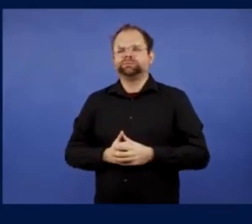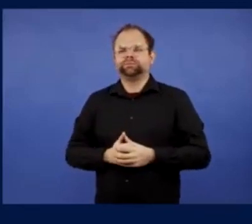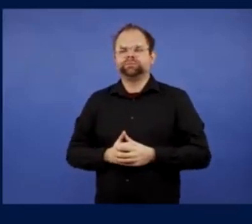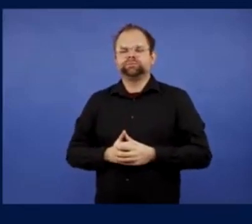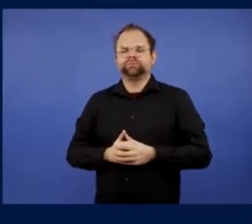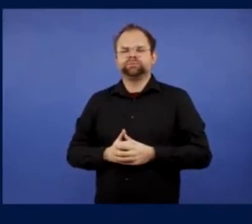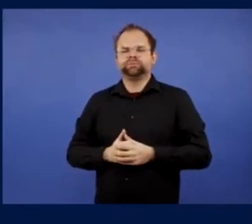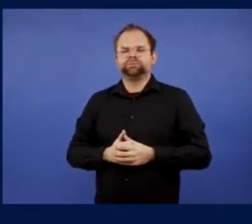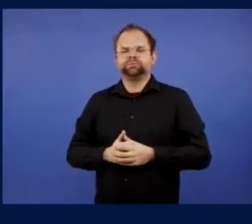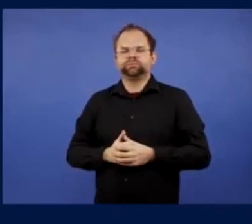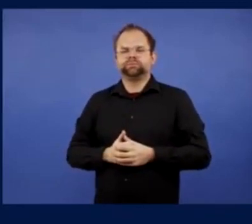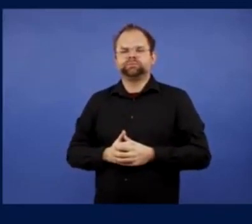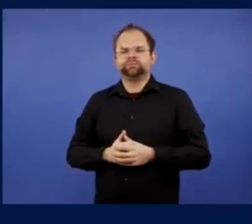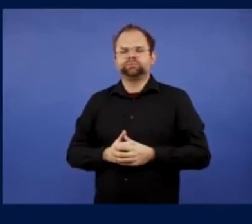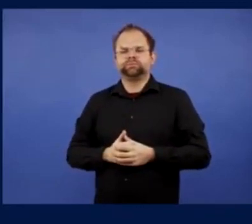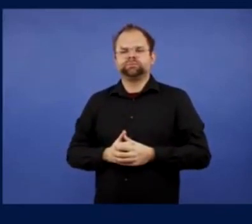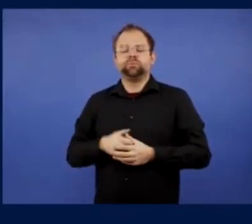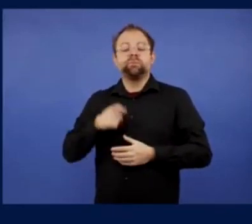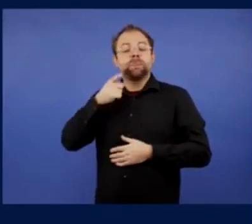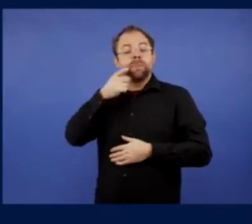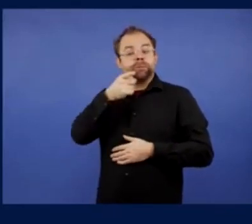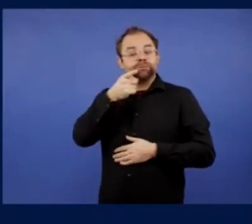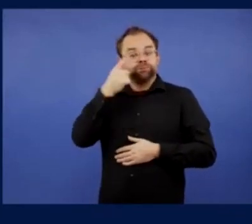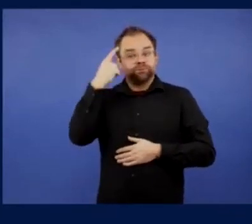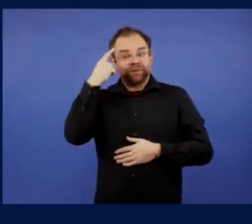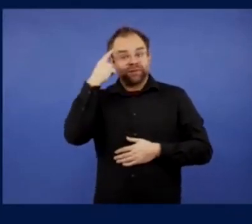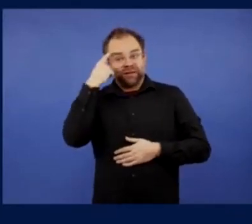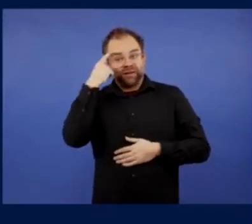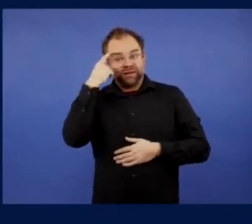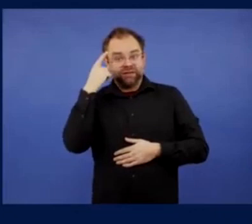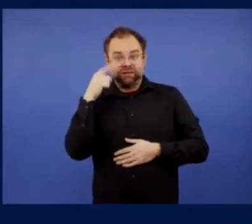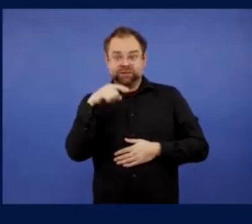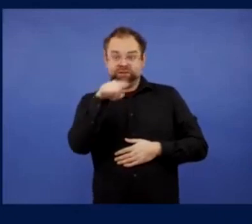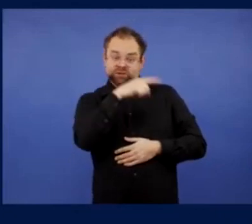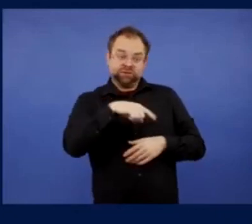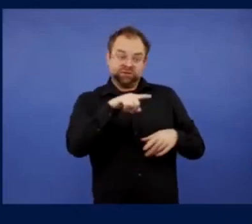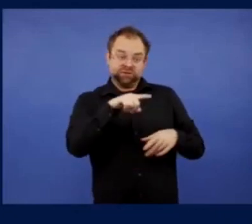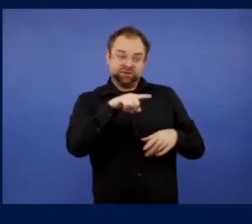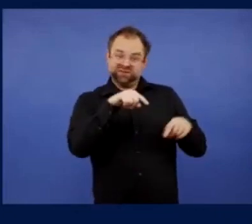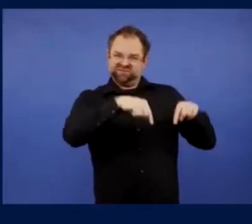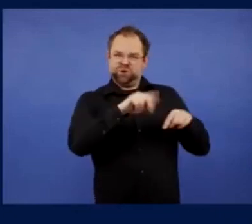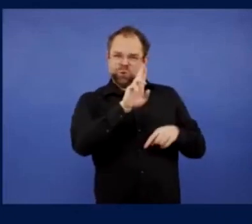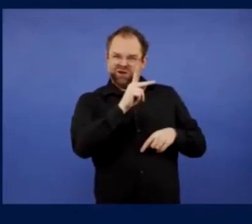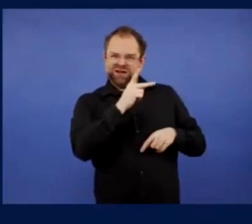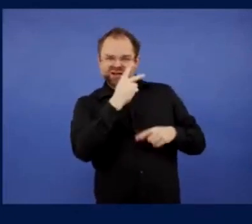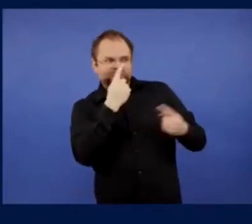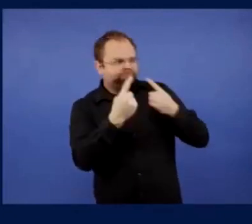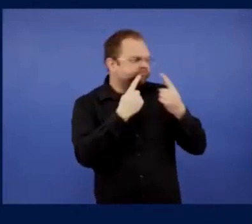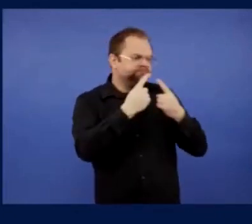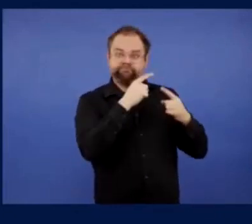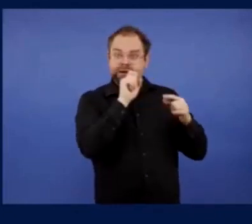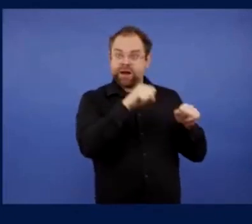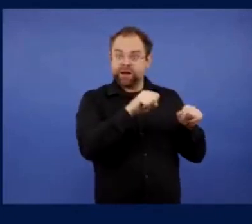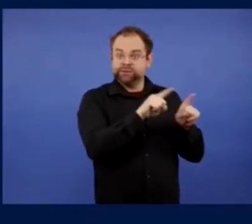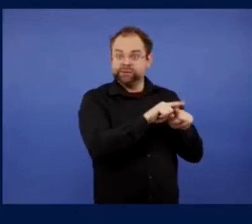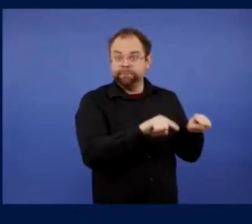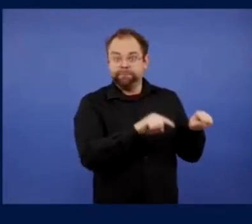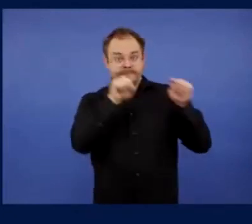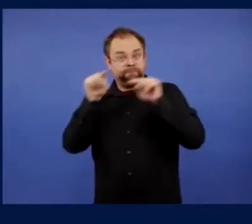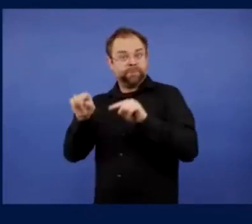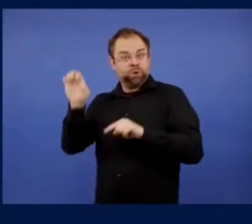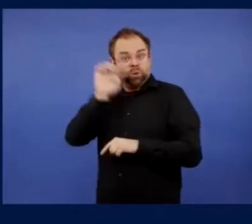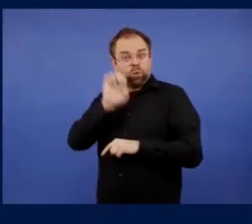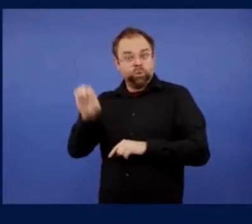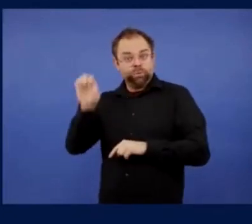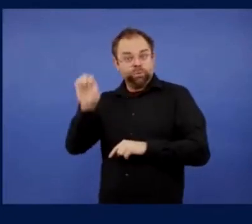probably the strongest league in Europe at the moment. So, you know, Premier League can set the standards of what they can do for disabled supporters.